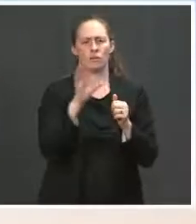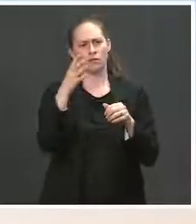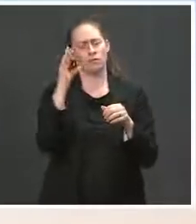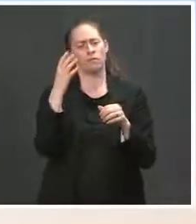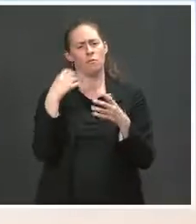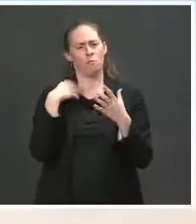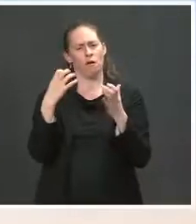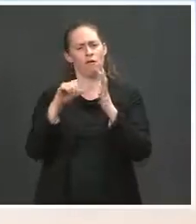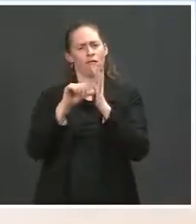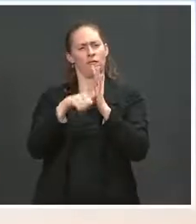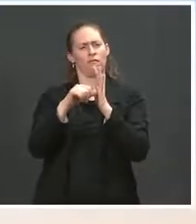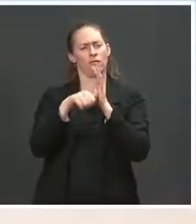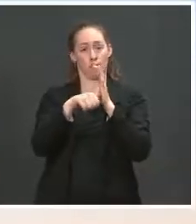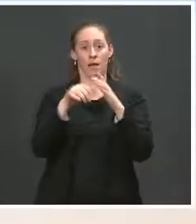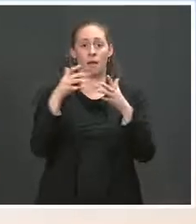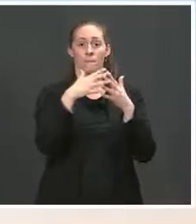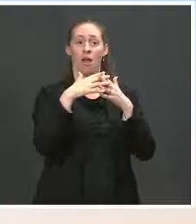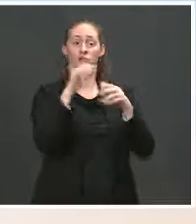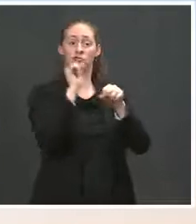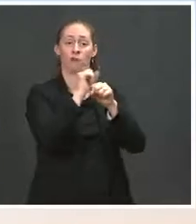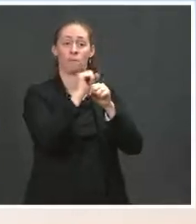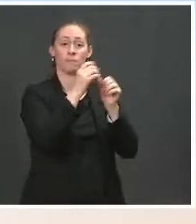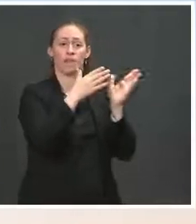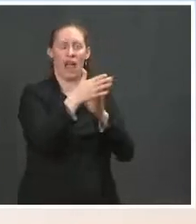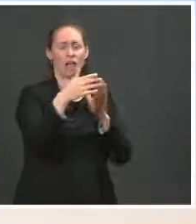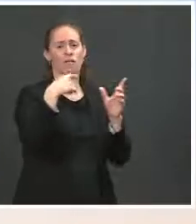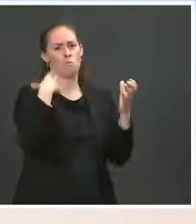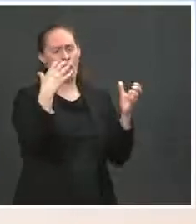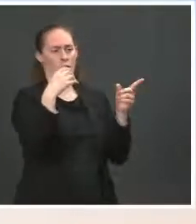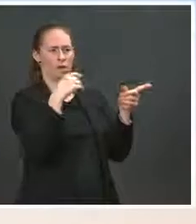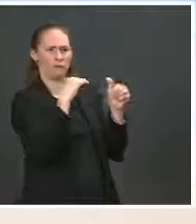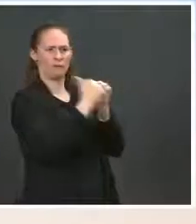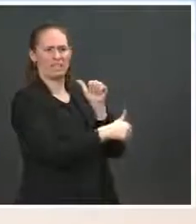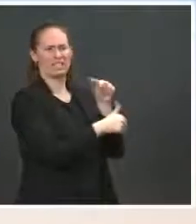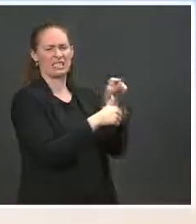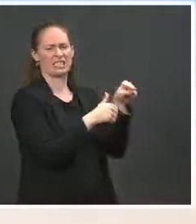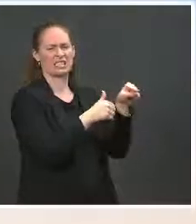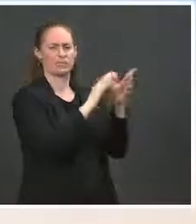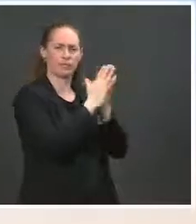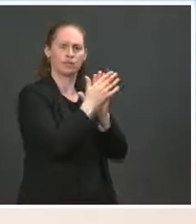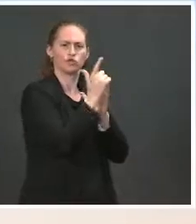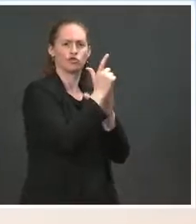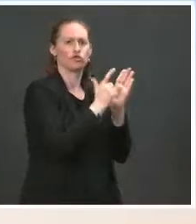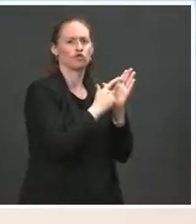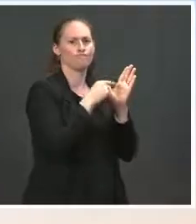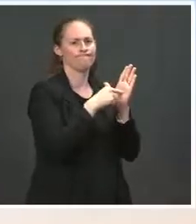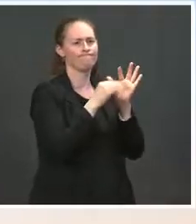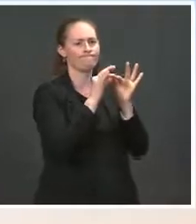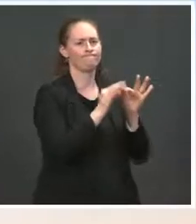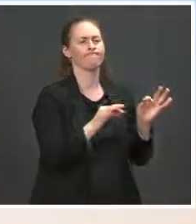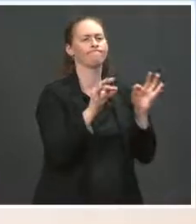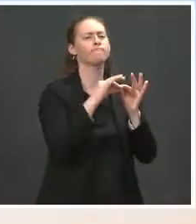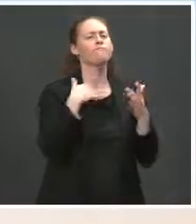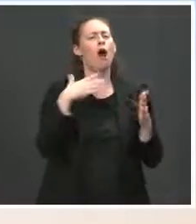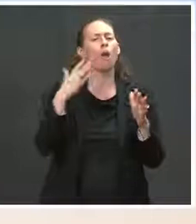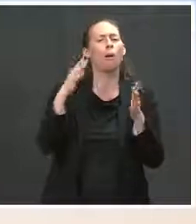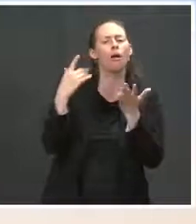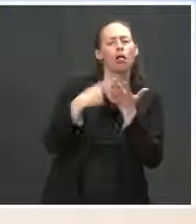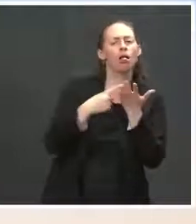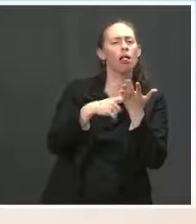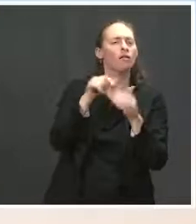the American Jobs Plan passed and signed into law. As we saw and we talked about a bit yesterday, there was a Republican